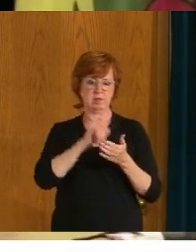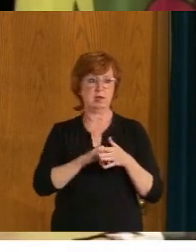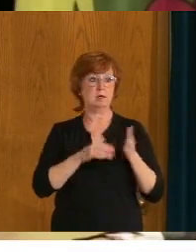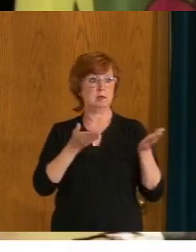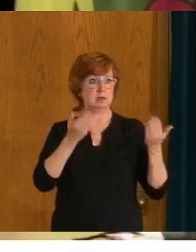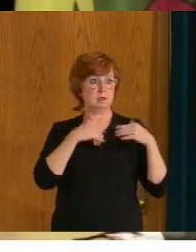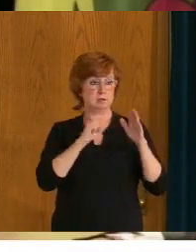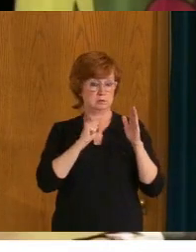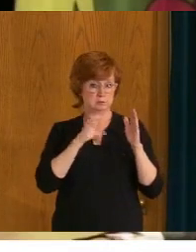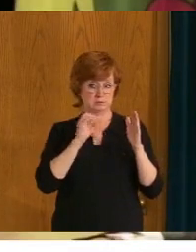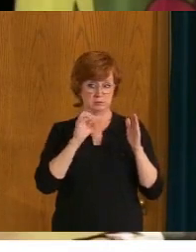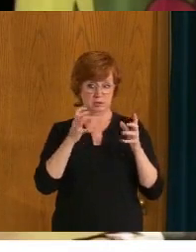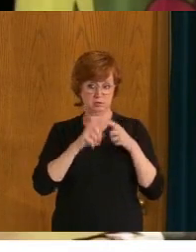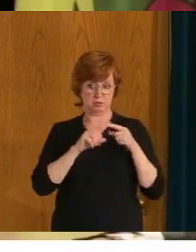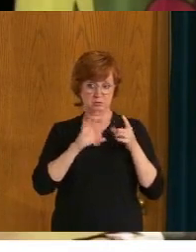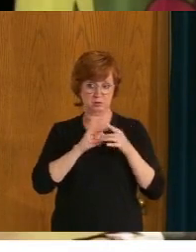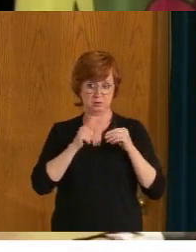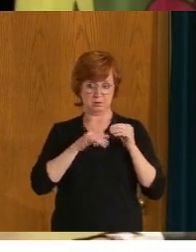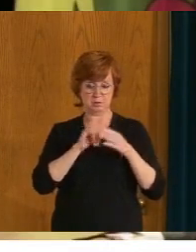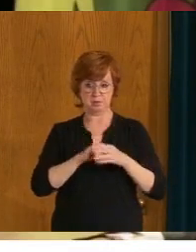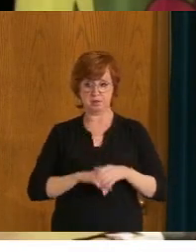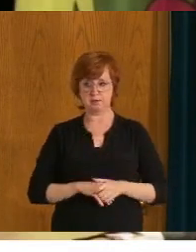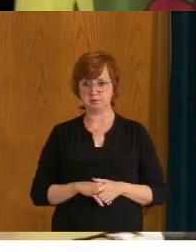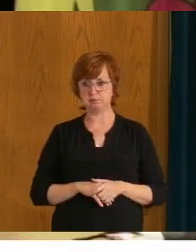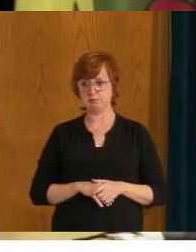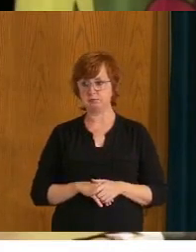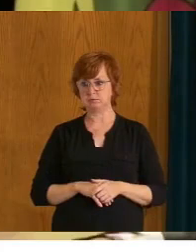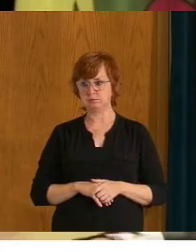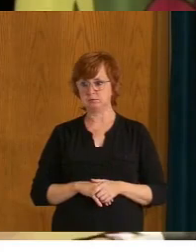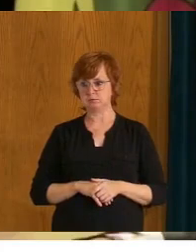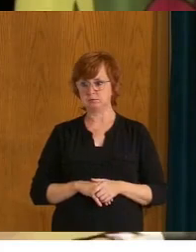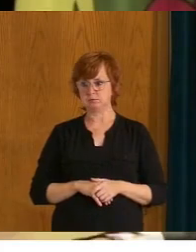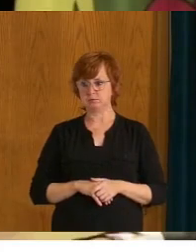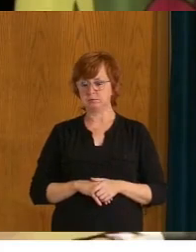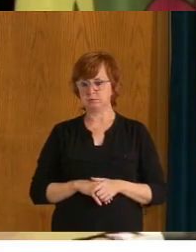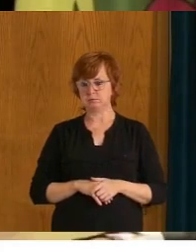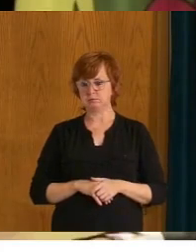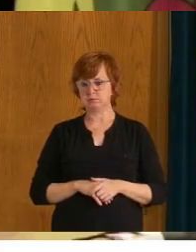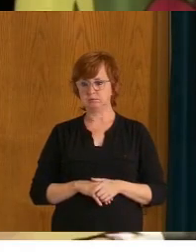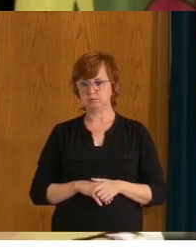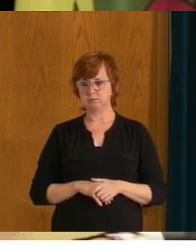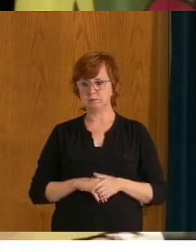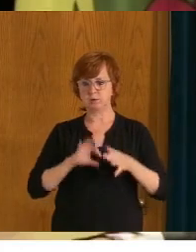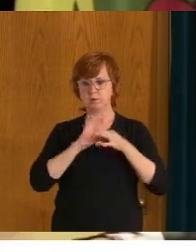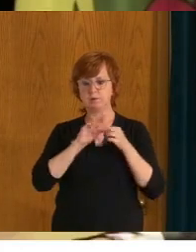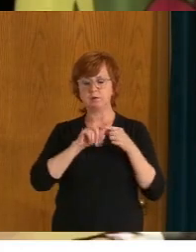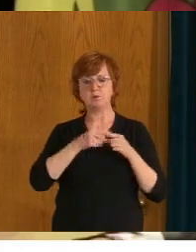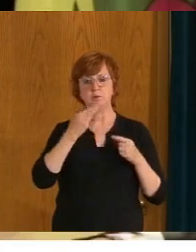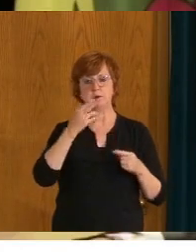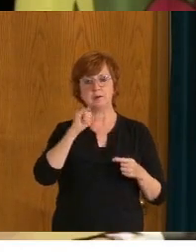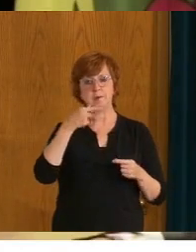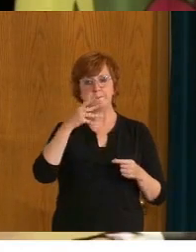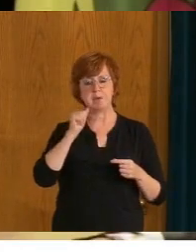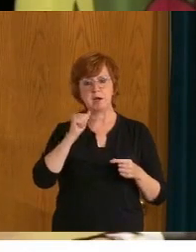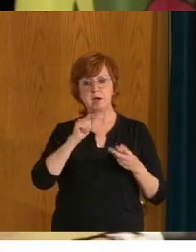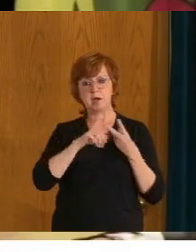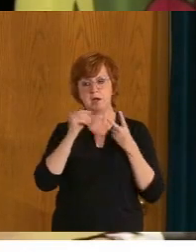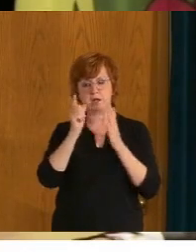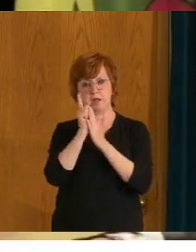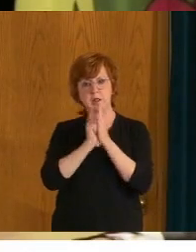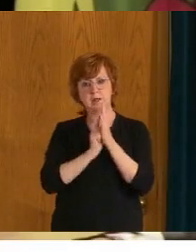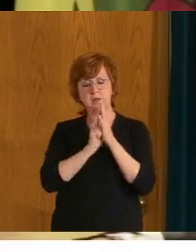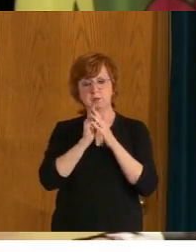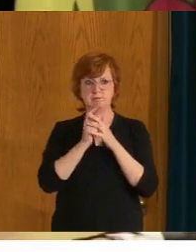on HIPAA laws themselves or the legality of, you know,